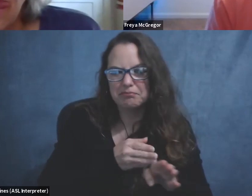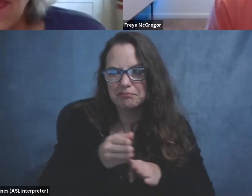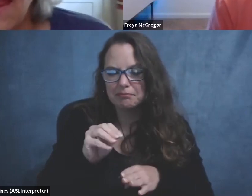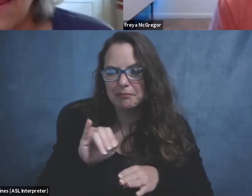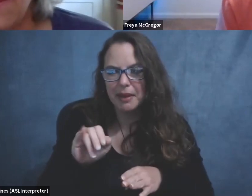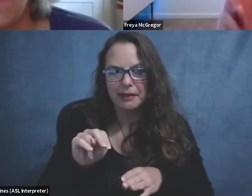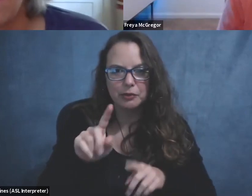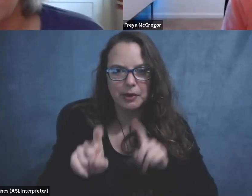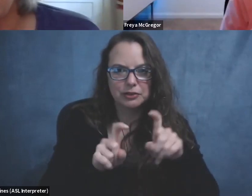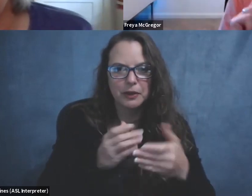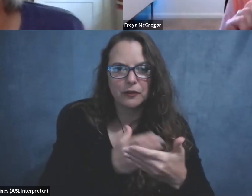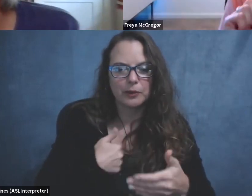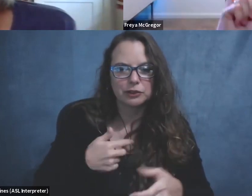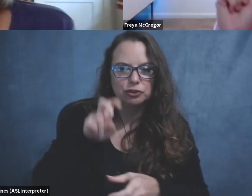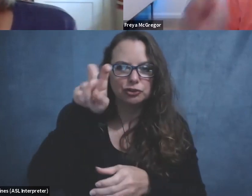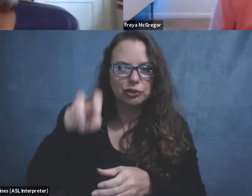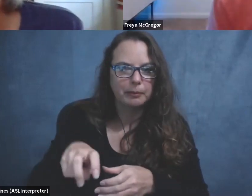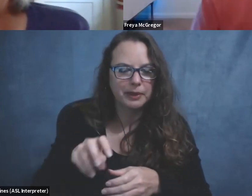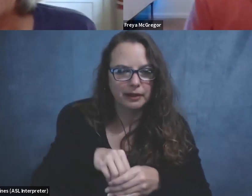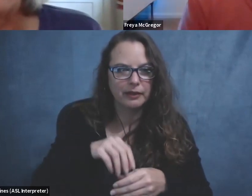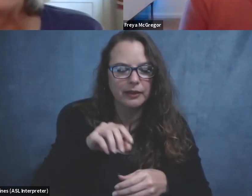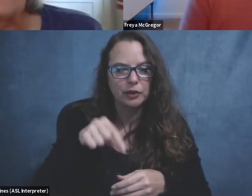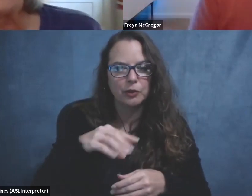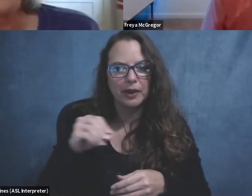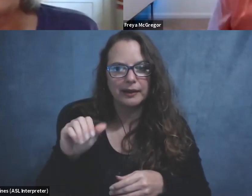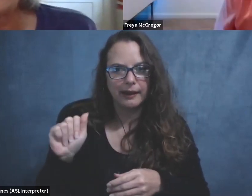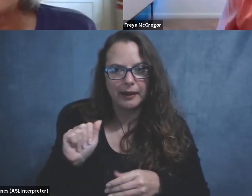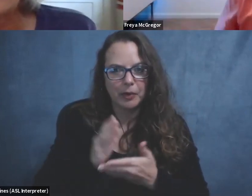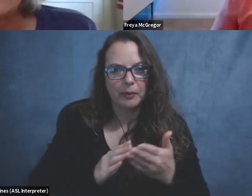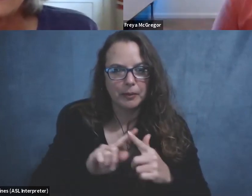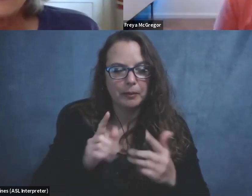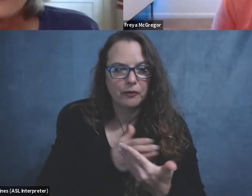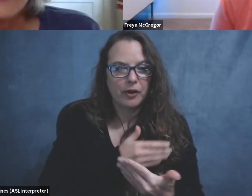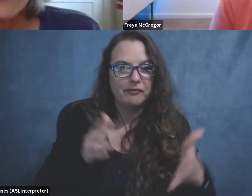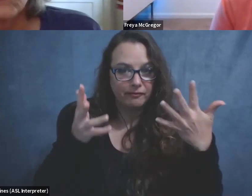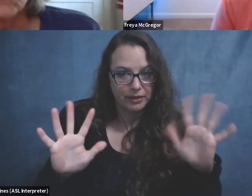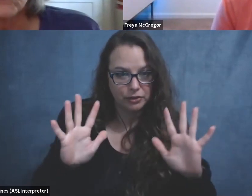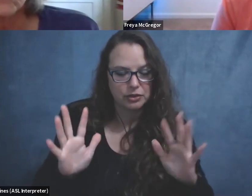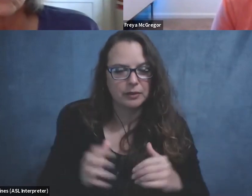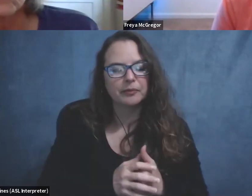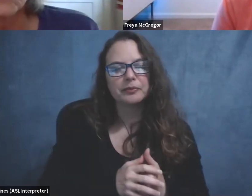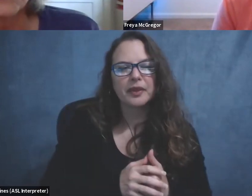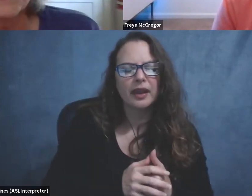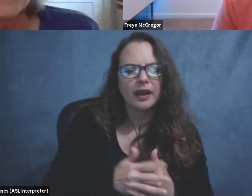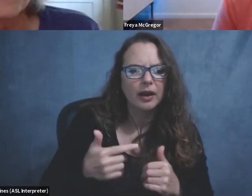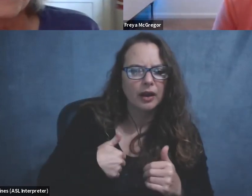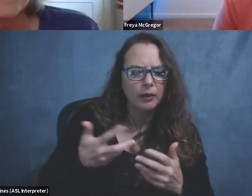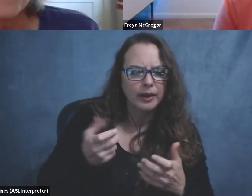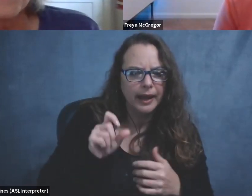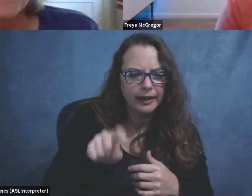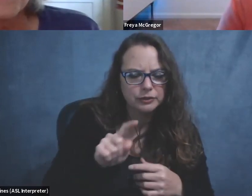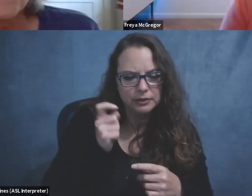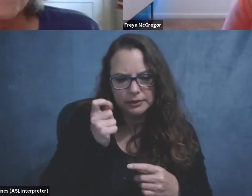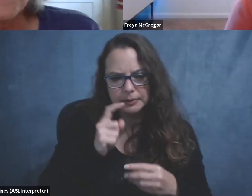into the Q and a session, but before we get, before I finish up, um, I wanted to, um, ask you a little bit